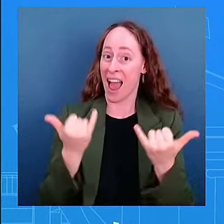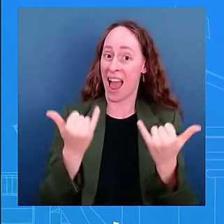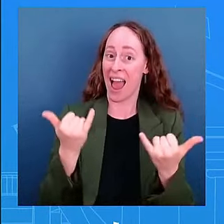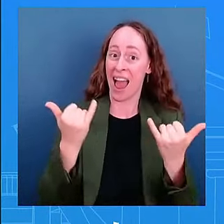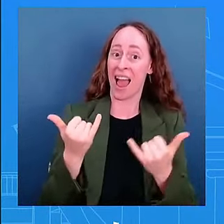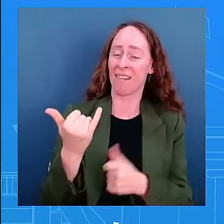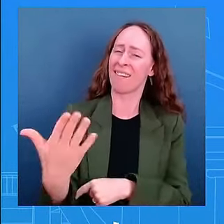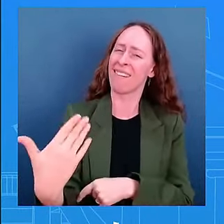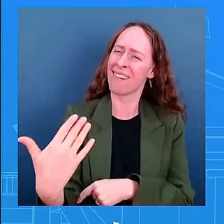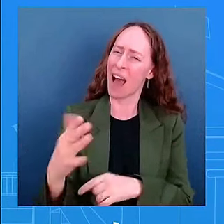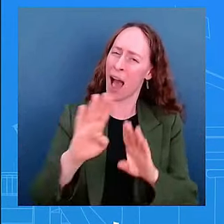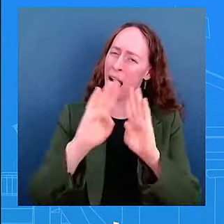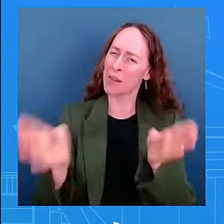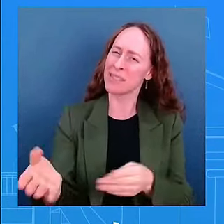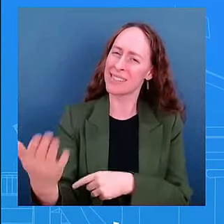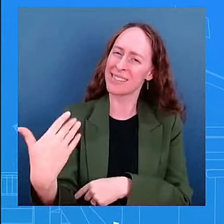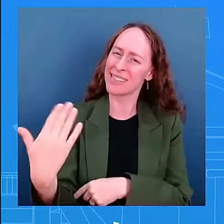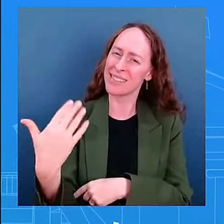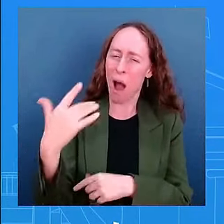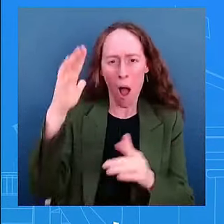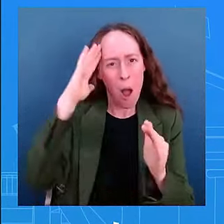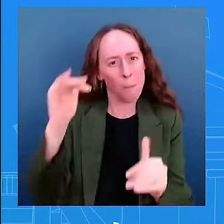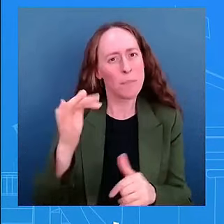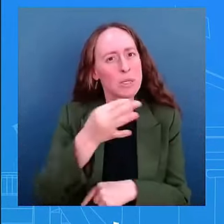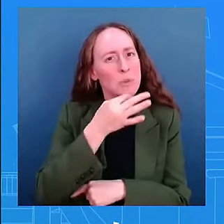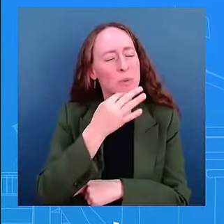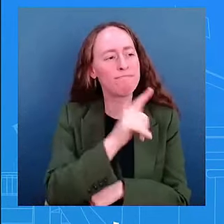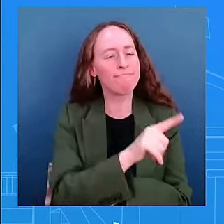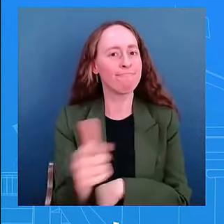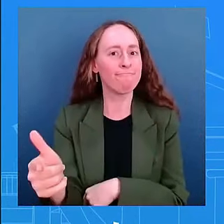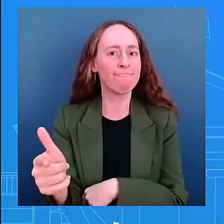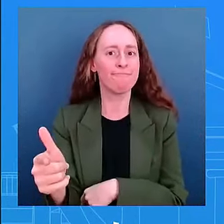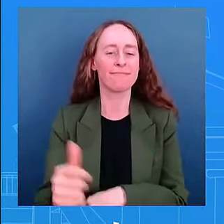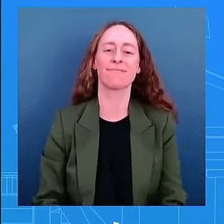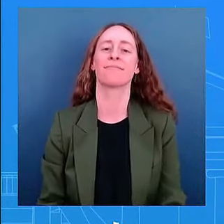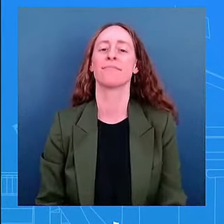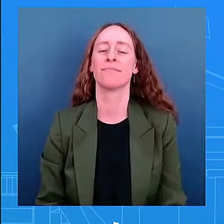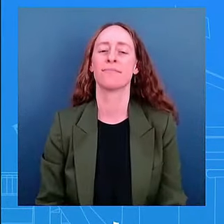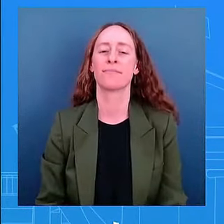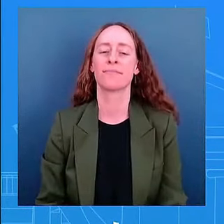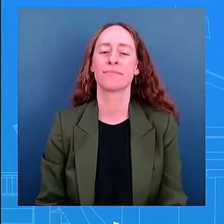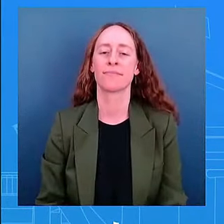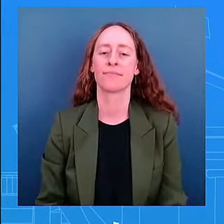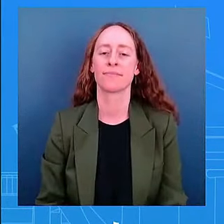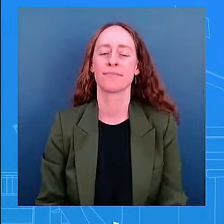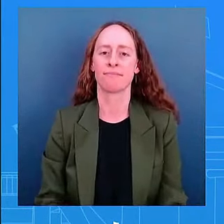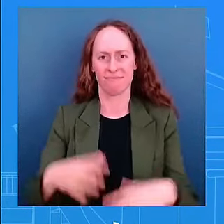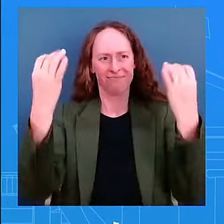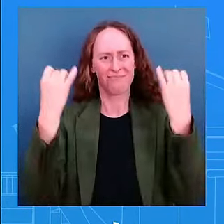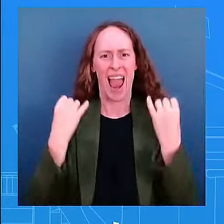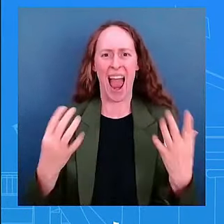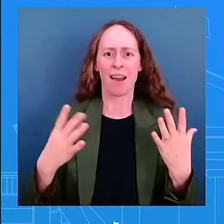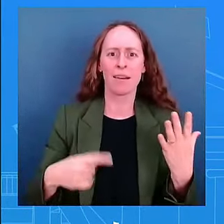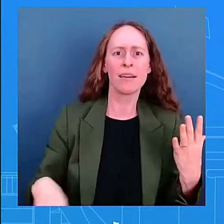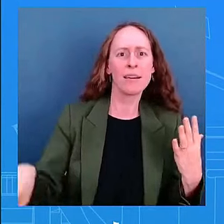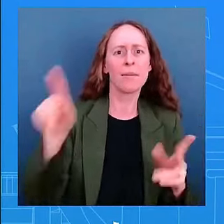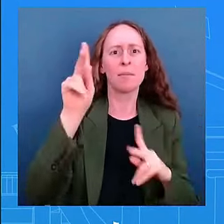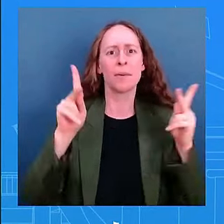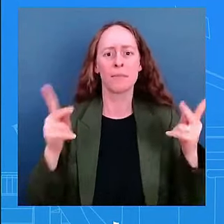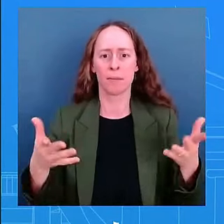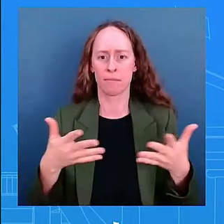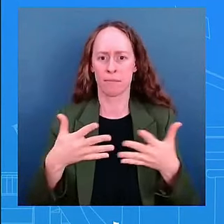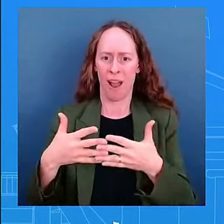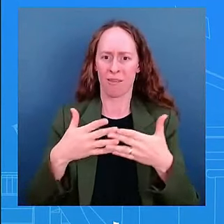continue to pray for the thousands of americans under mandatory evacuations orders as wildlife continues while fires